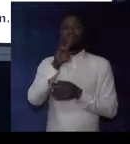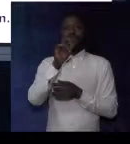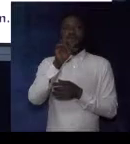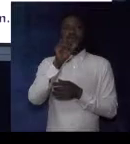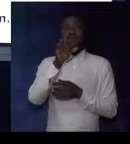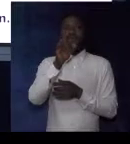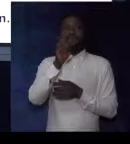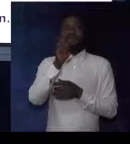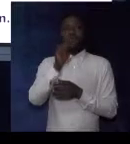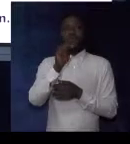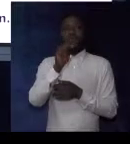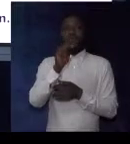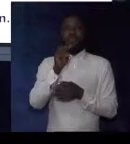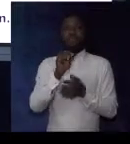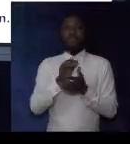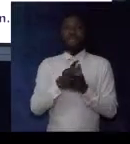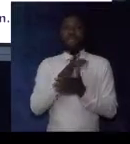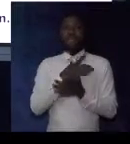Valiant.